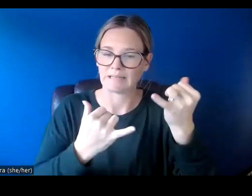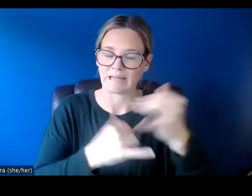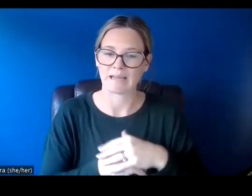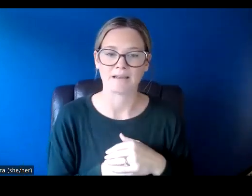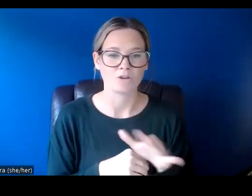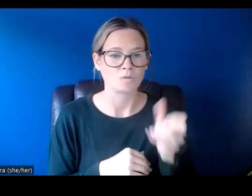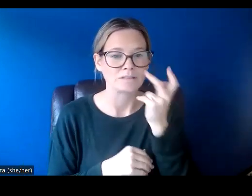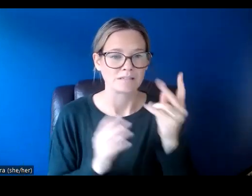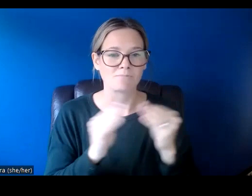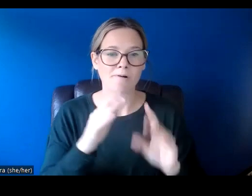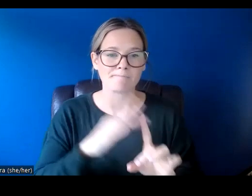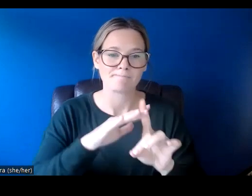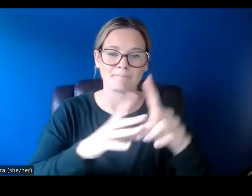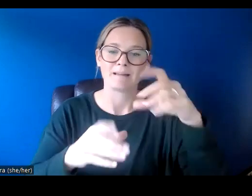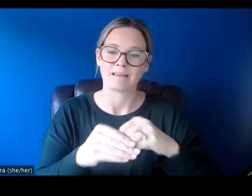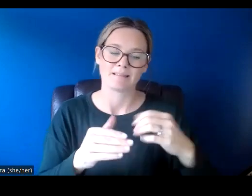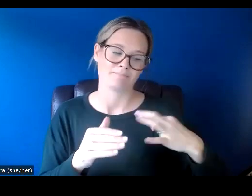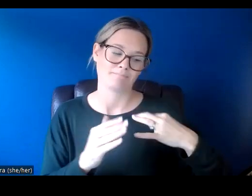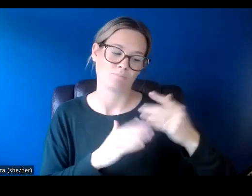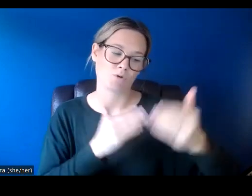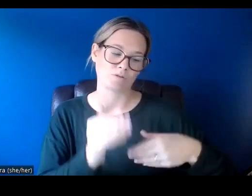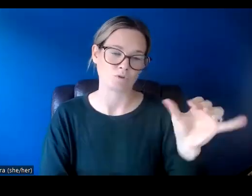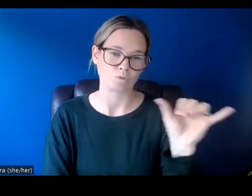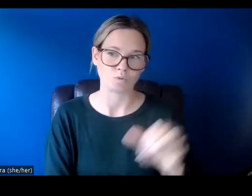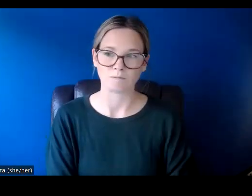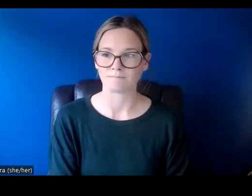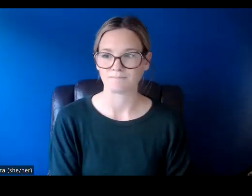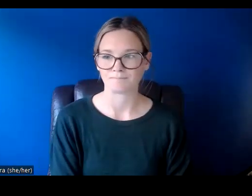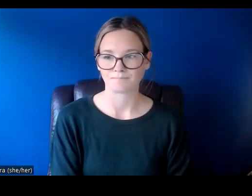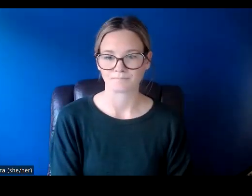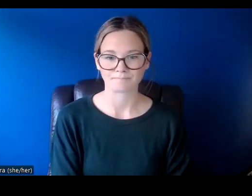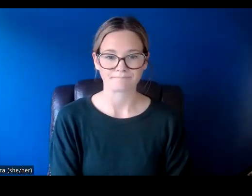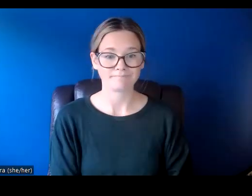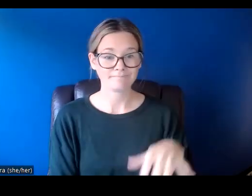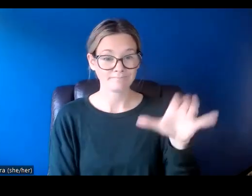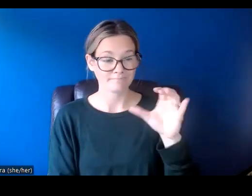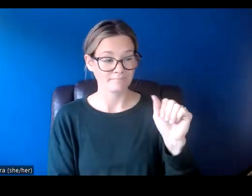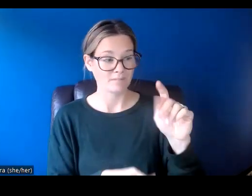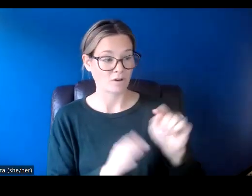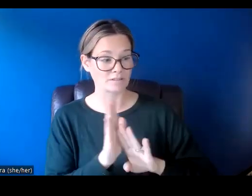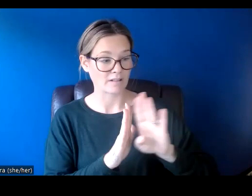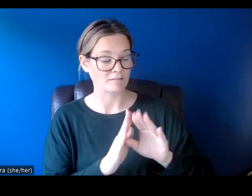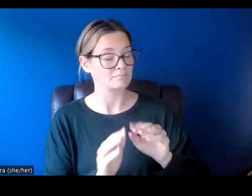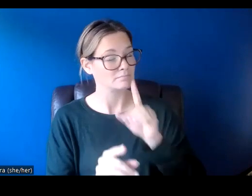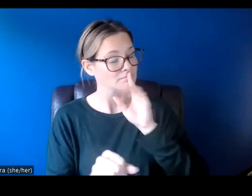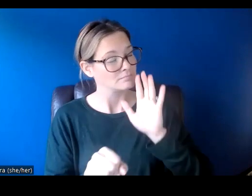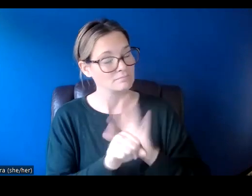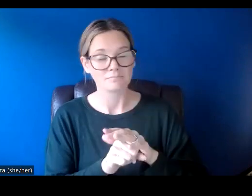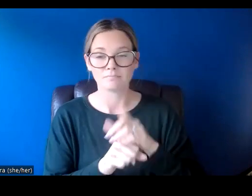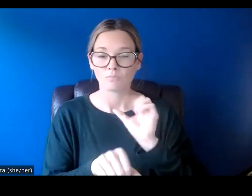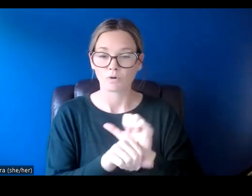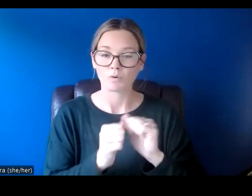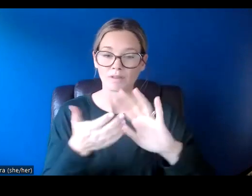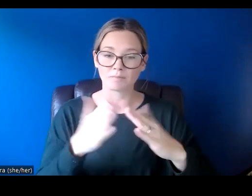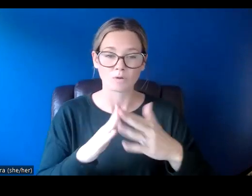you'll see more of it in the application process as well. So Calgary Arts Development is committed to working with communities that have